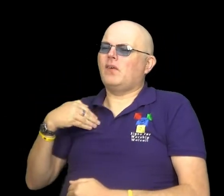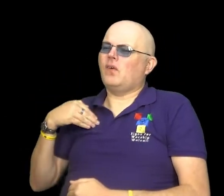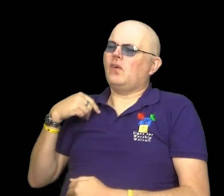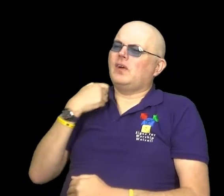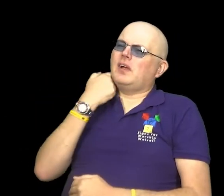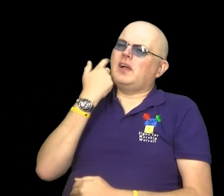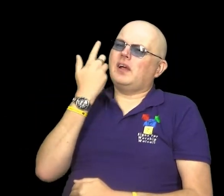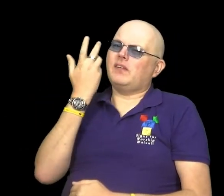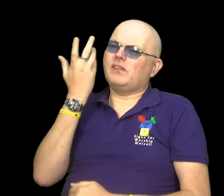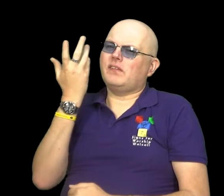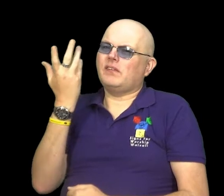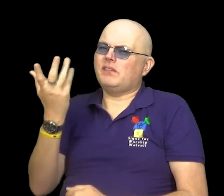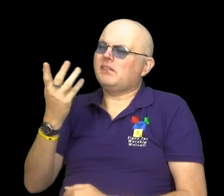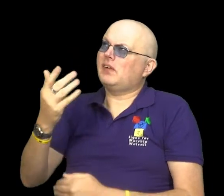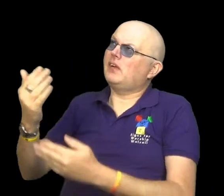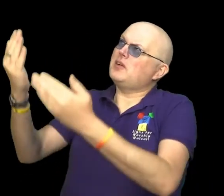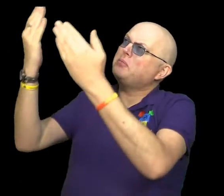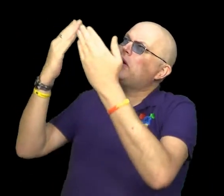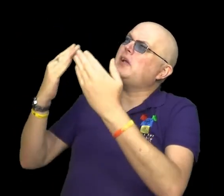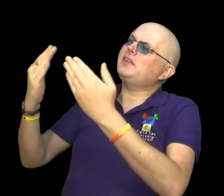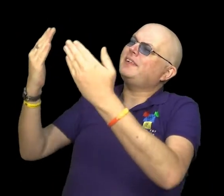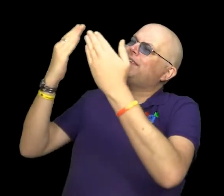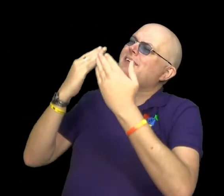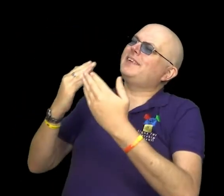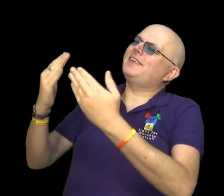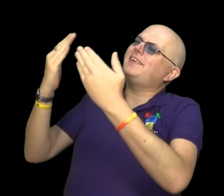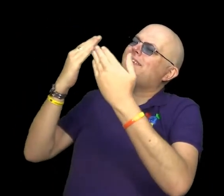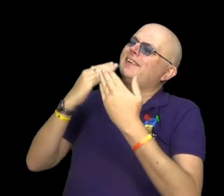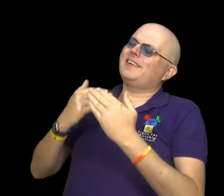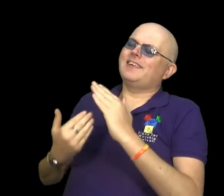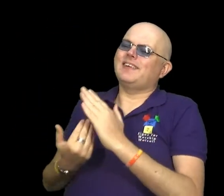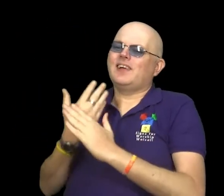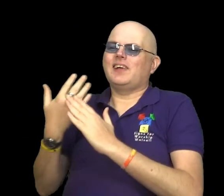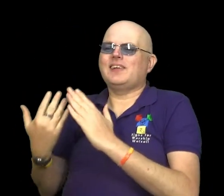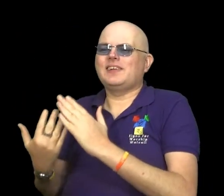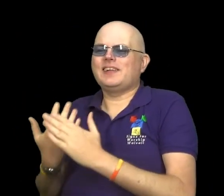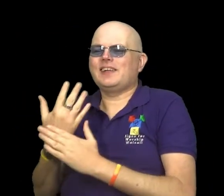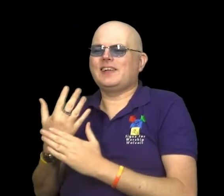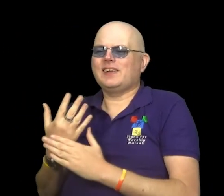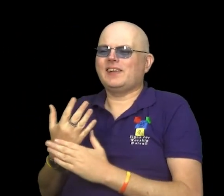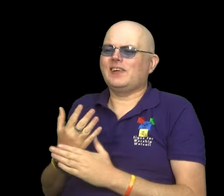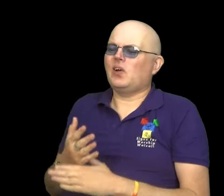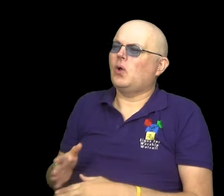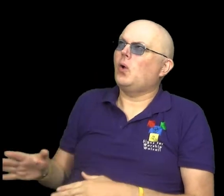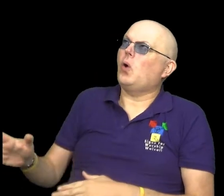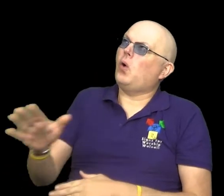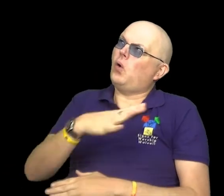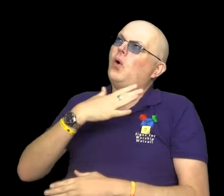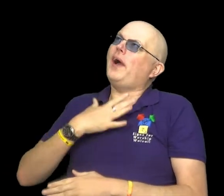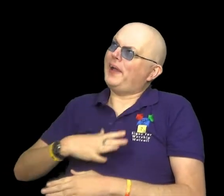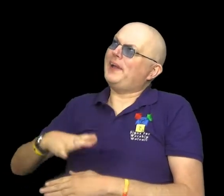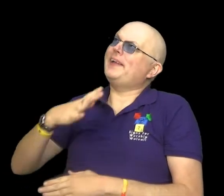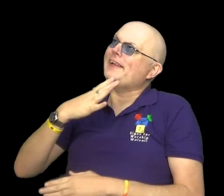by morning new mercies I see. All I